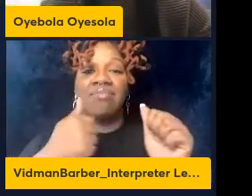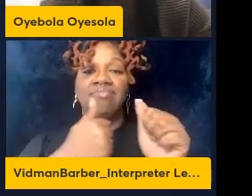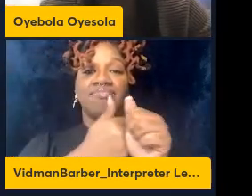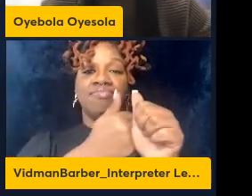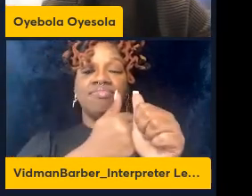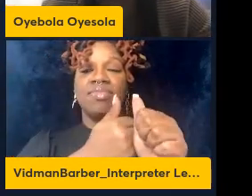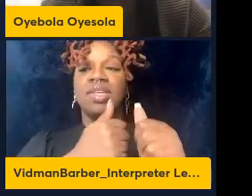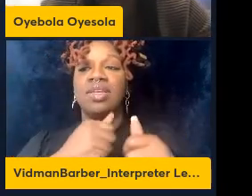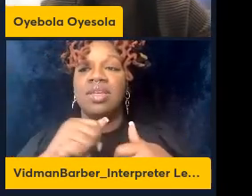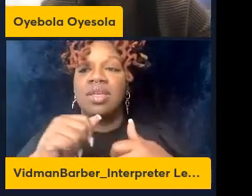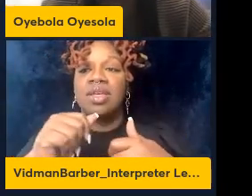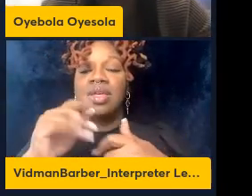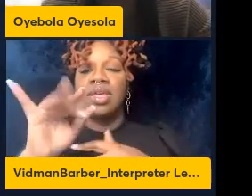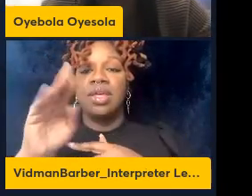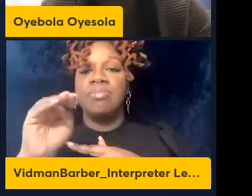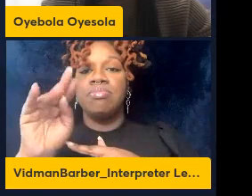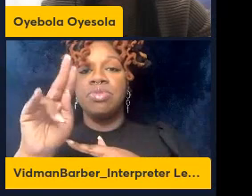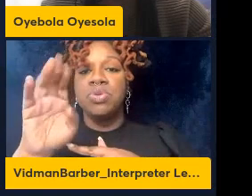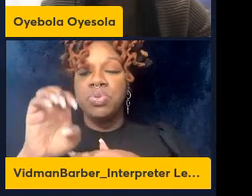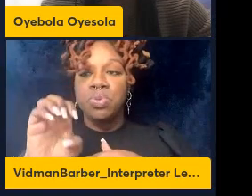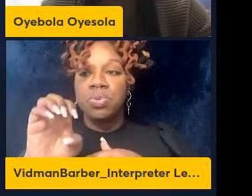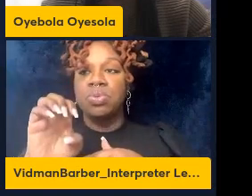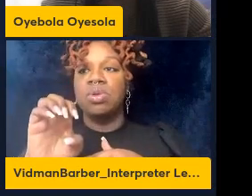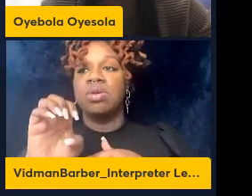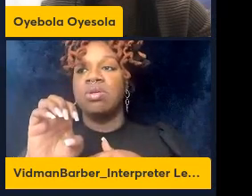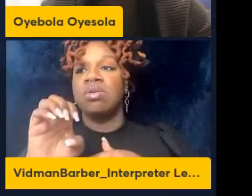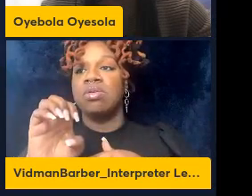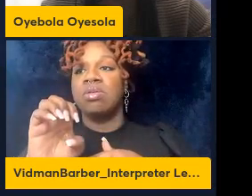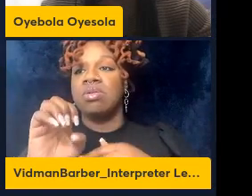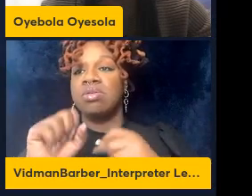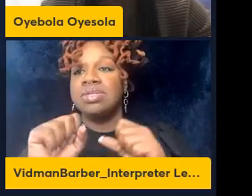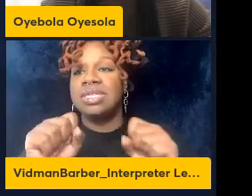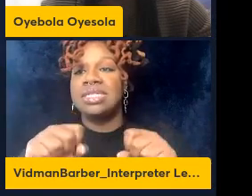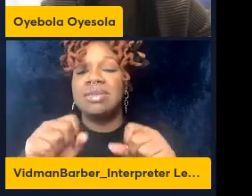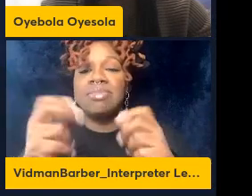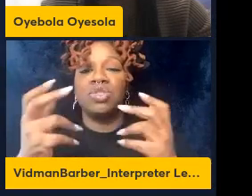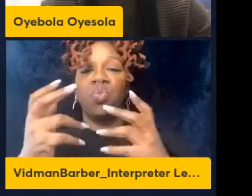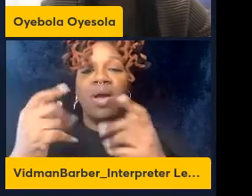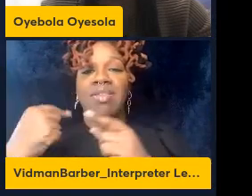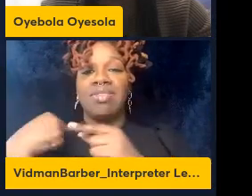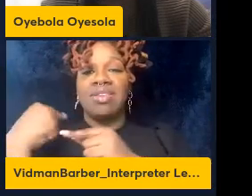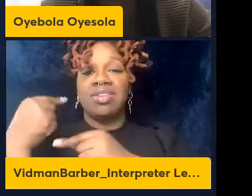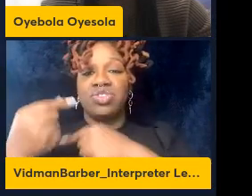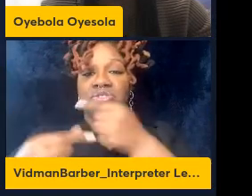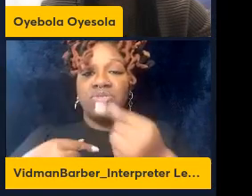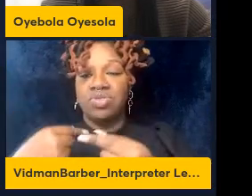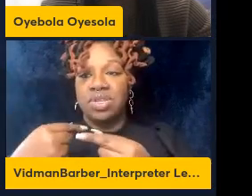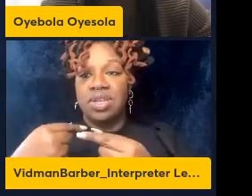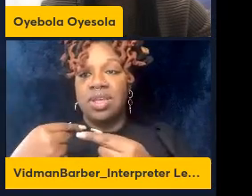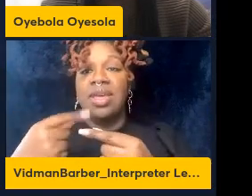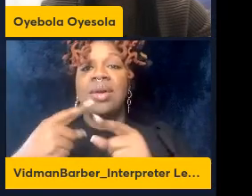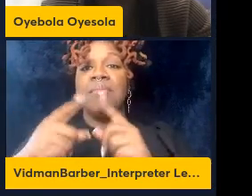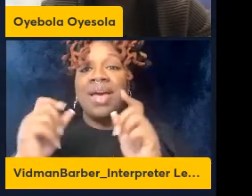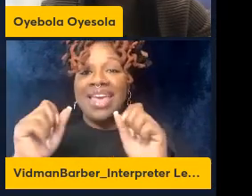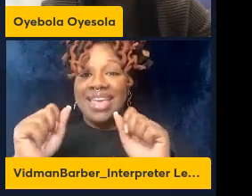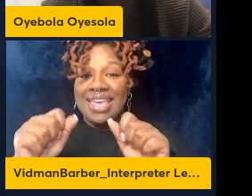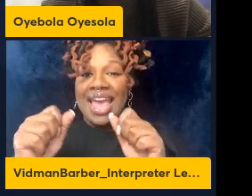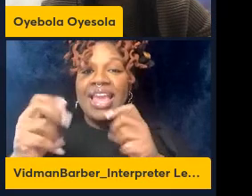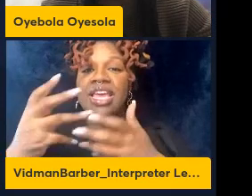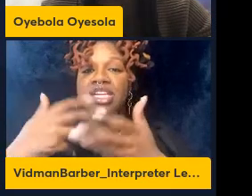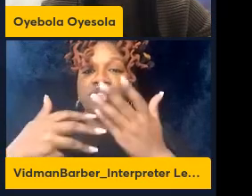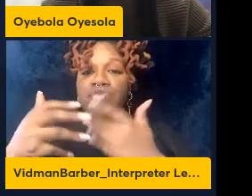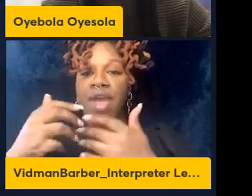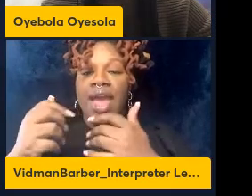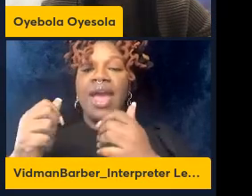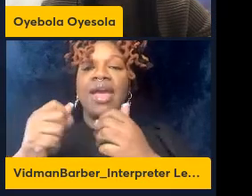production of cytokine is really the host genetic factor but you can have interactions with environments